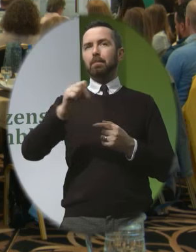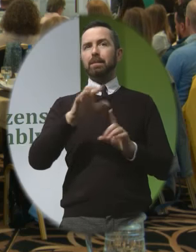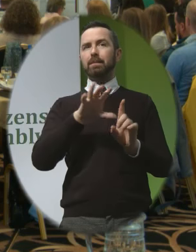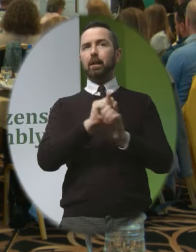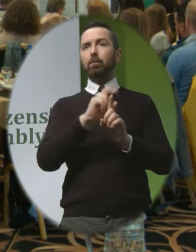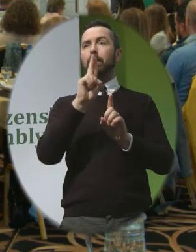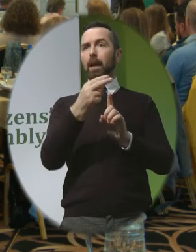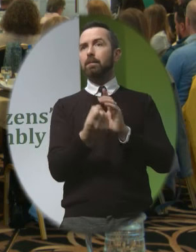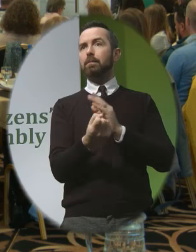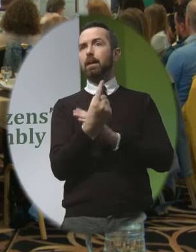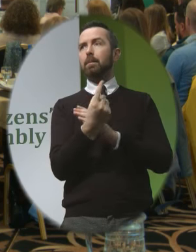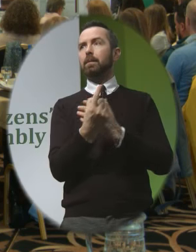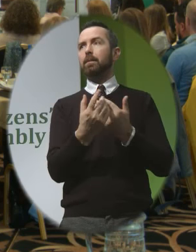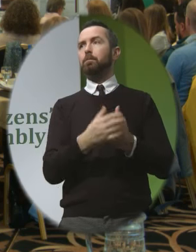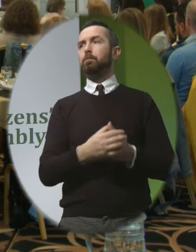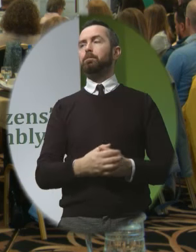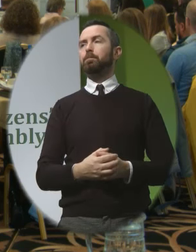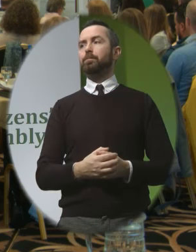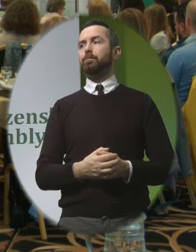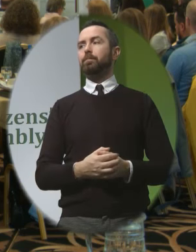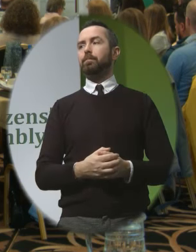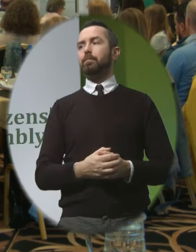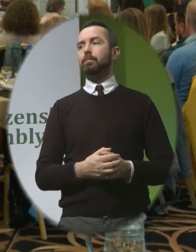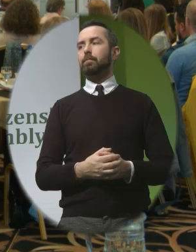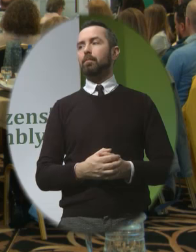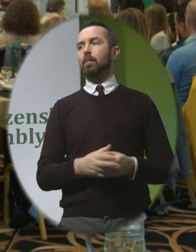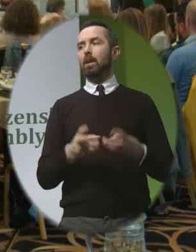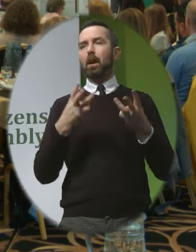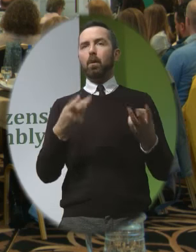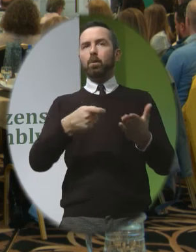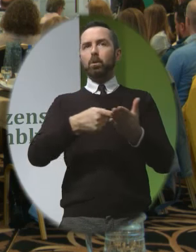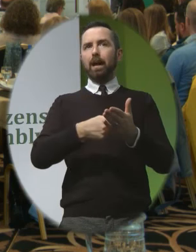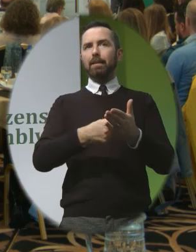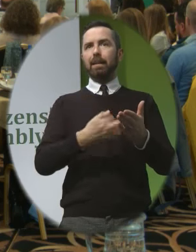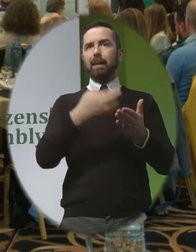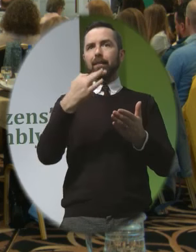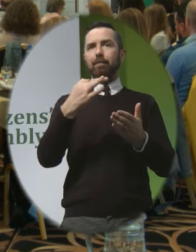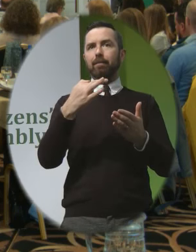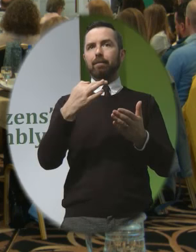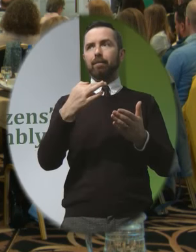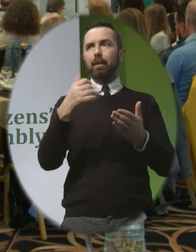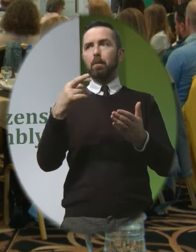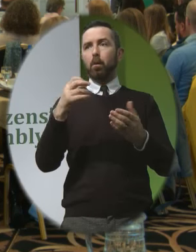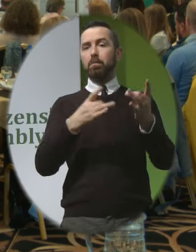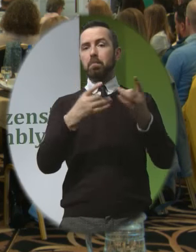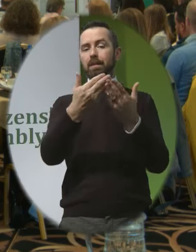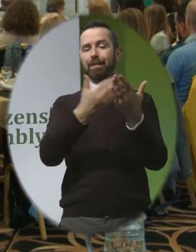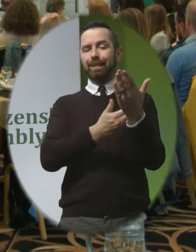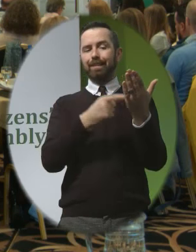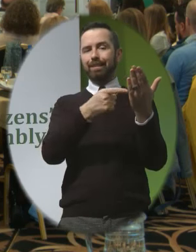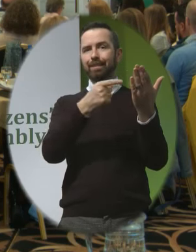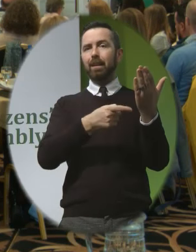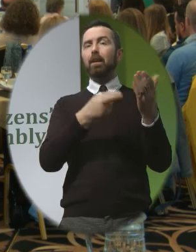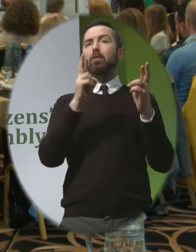can also occur so I'd like to add that if abortion is legalised on grounds of disability the baby's right